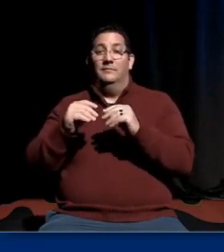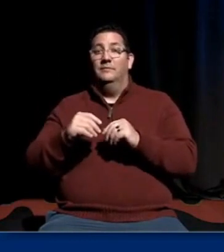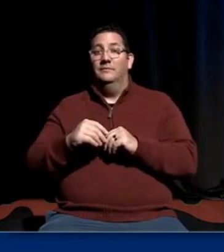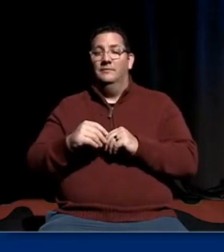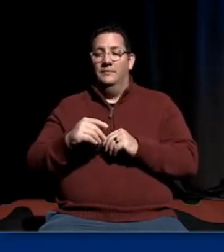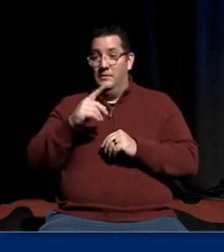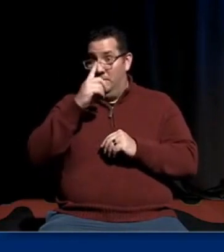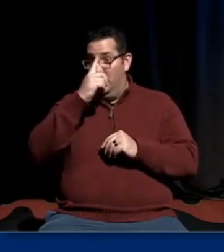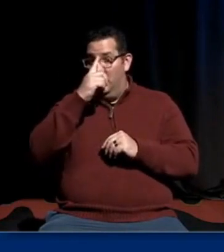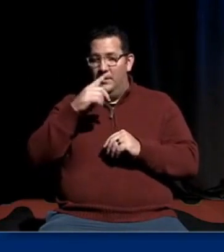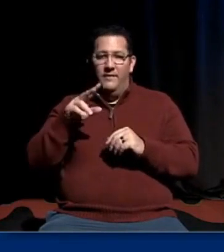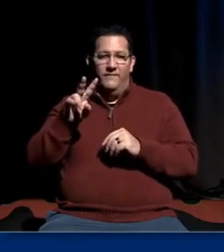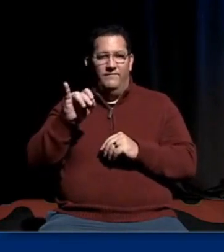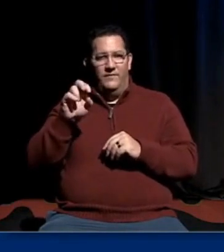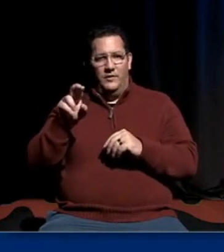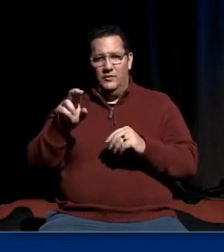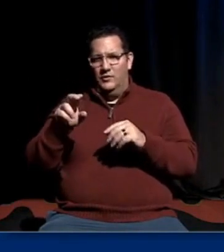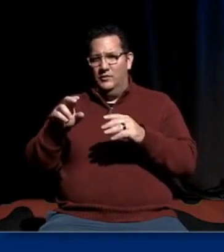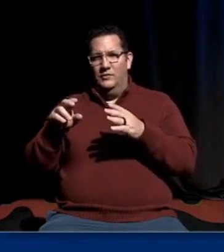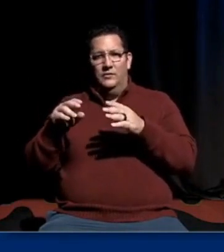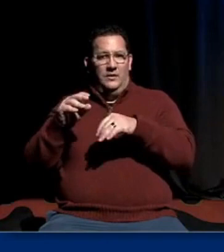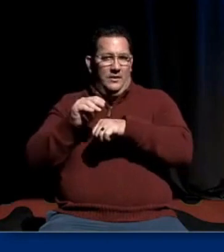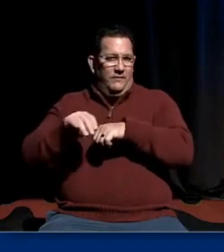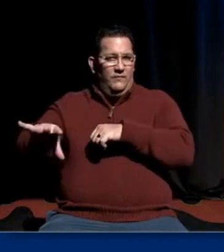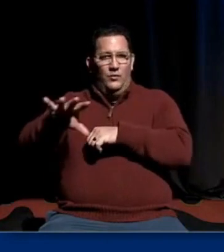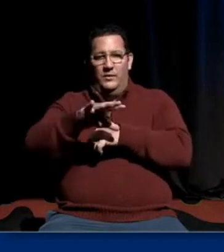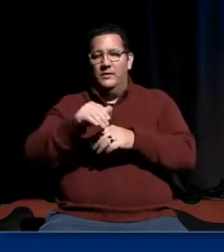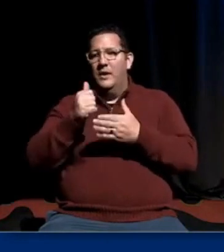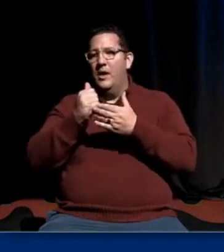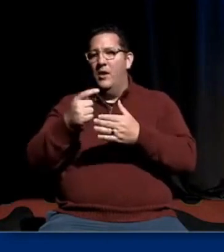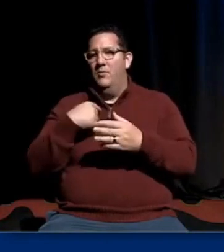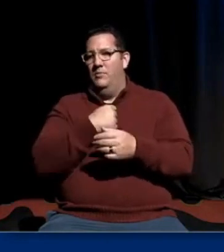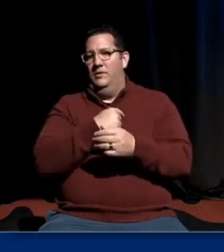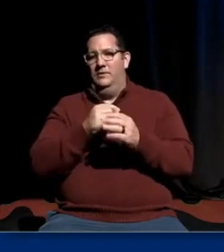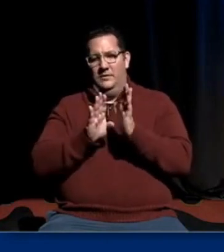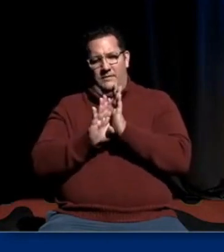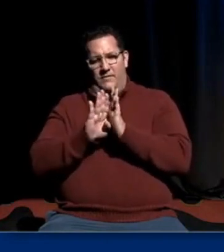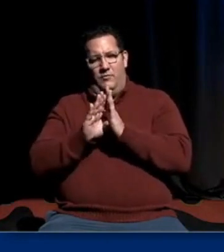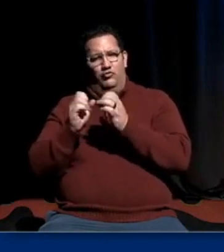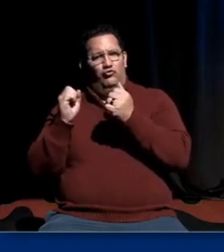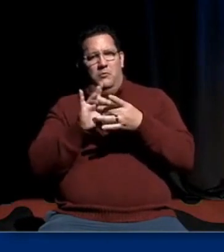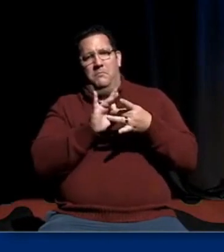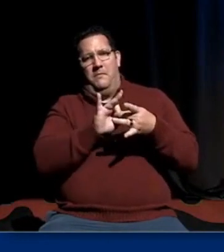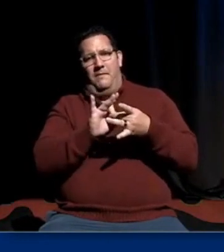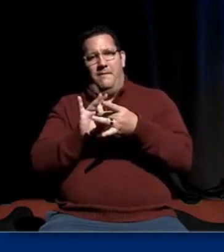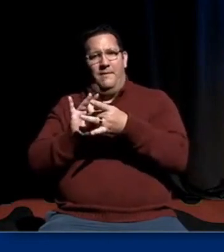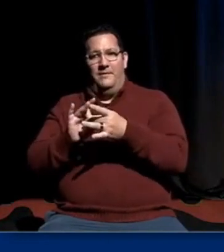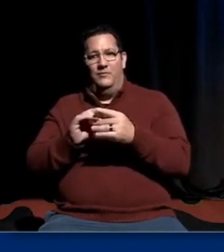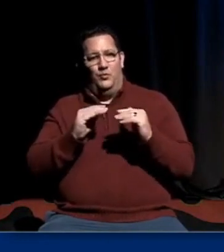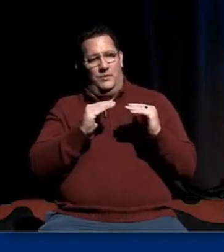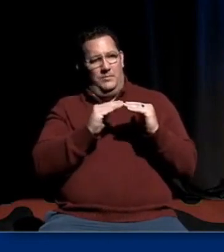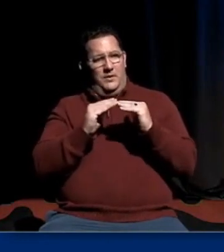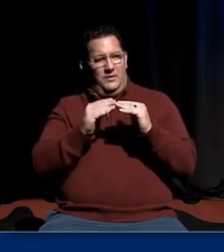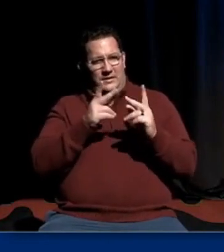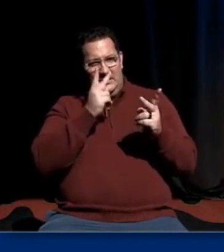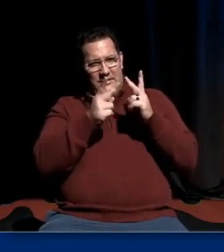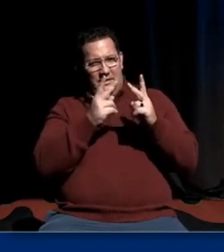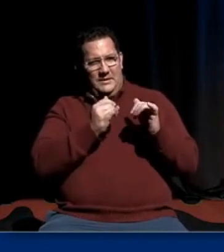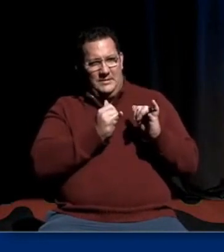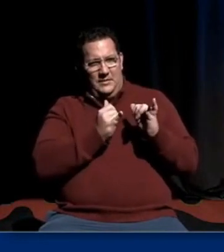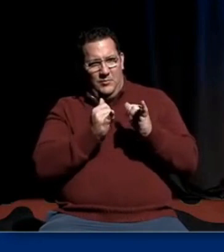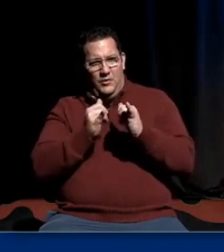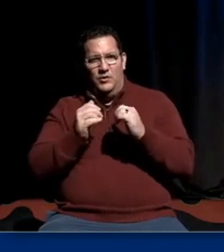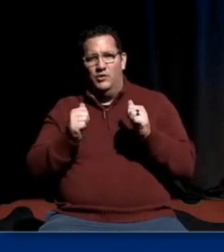influence has been instrumental for us to develop strong bonds with other peers who face similar challenges in the academy.